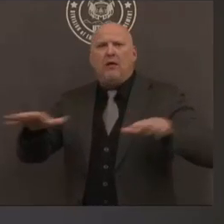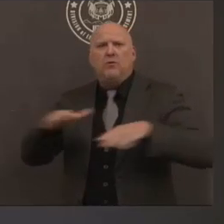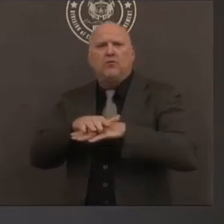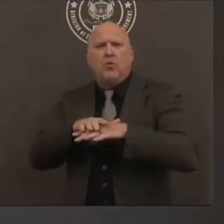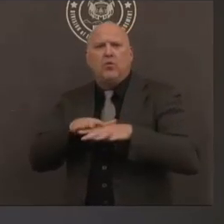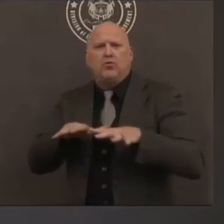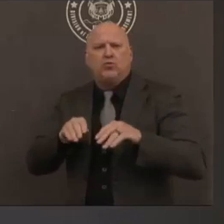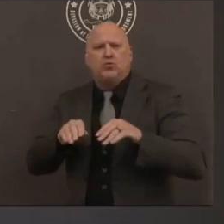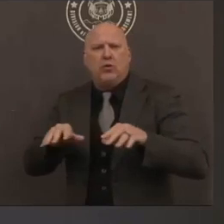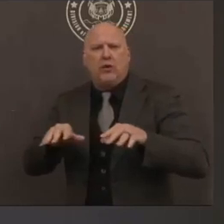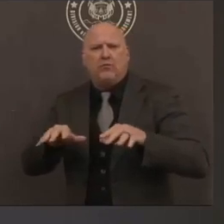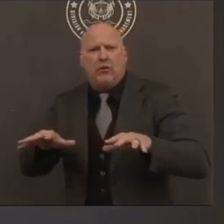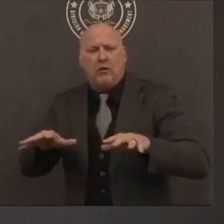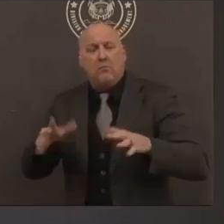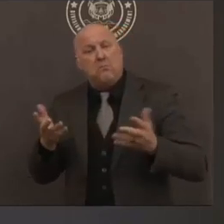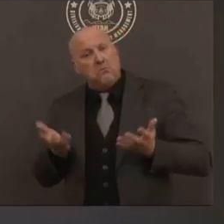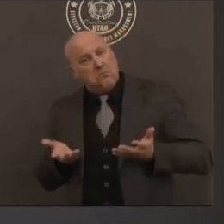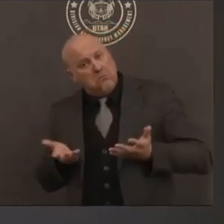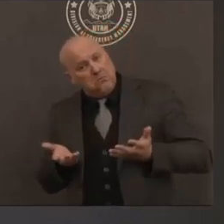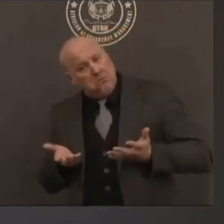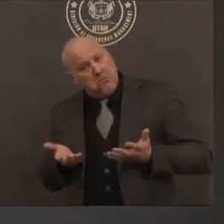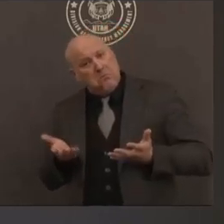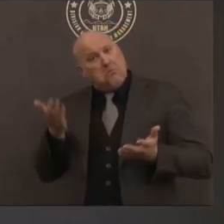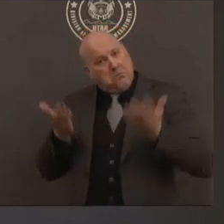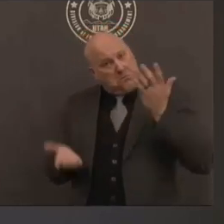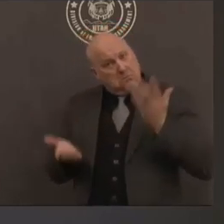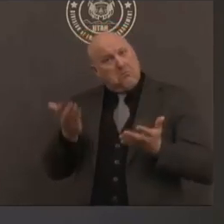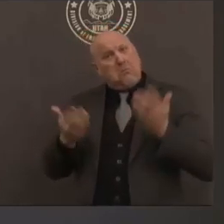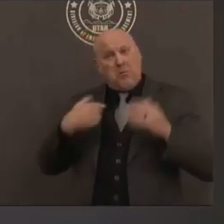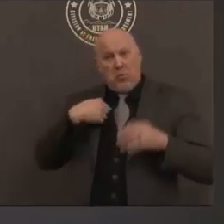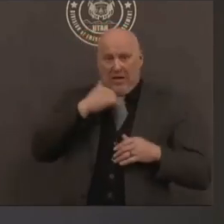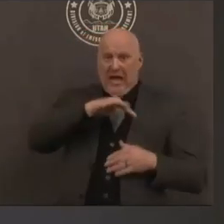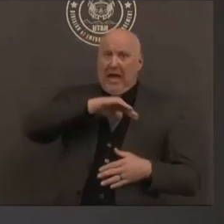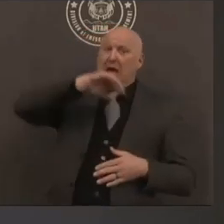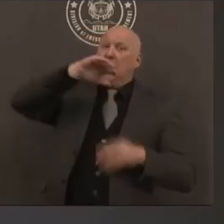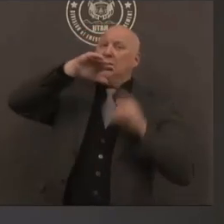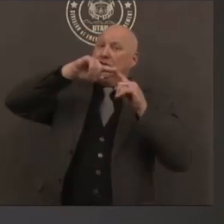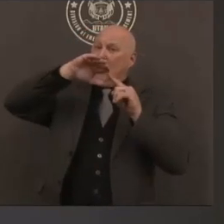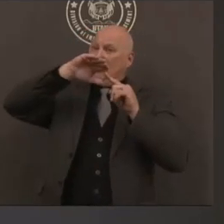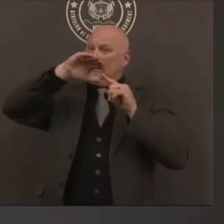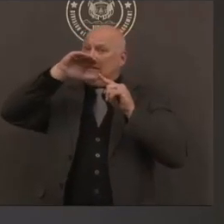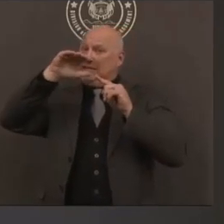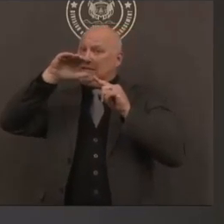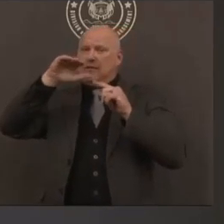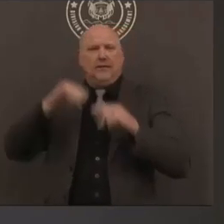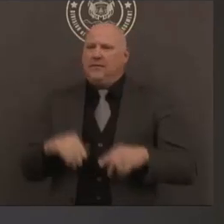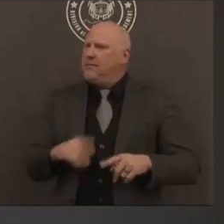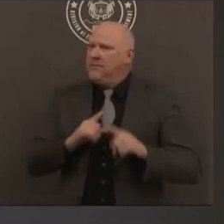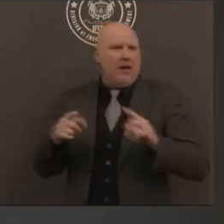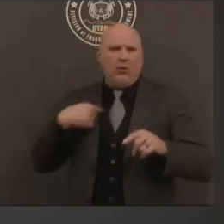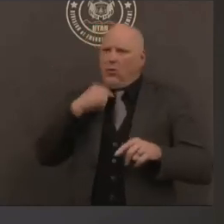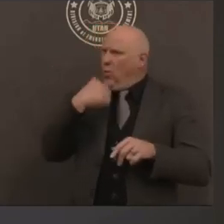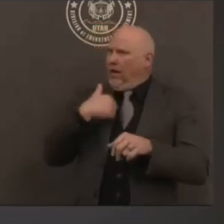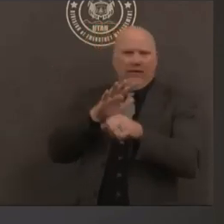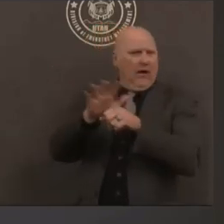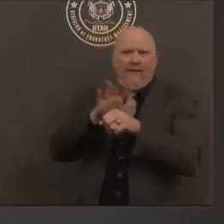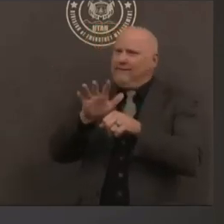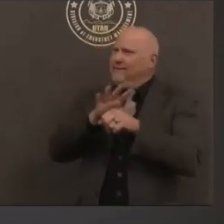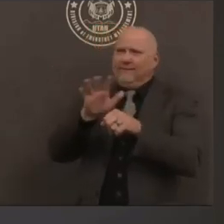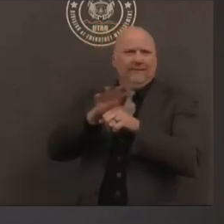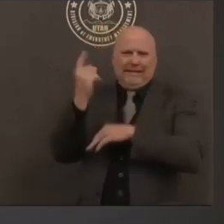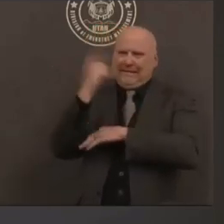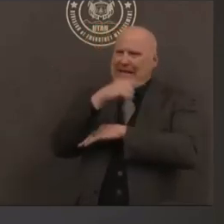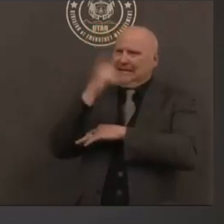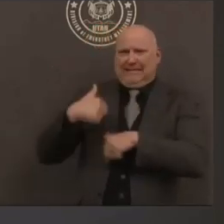have started to flatten it um but as you mentioned we have to be very careful this early in the slowing of the growth rate because kind of any